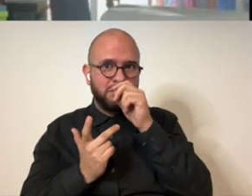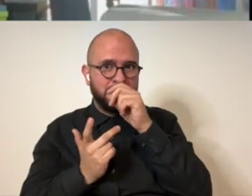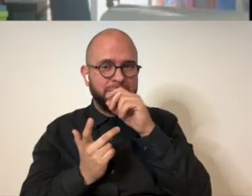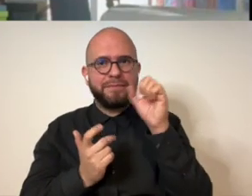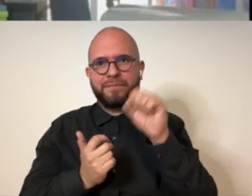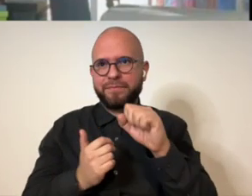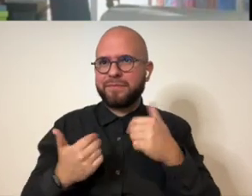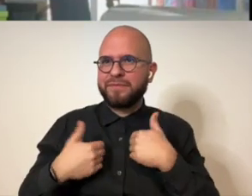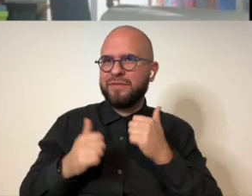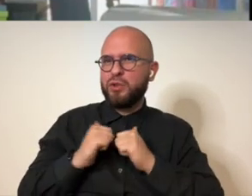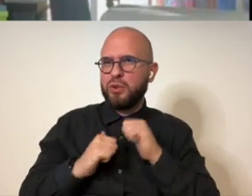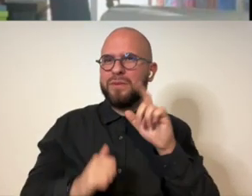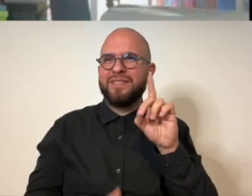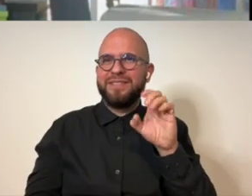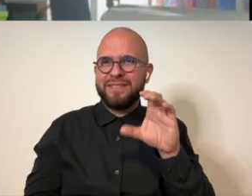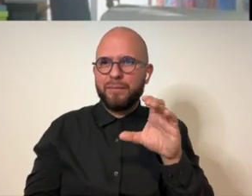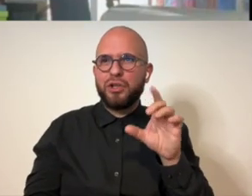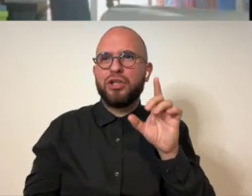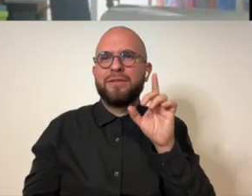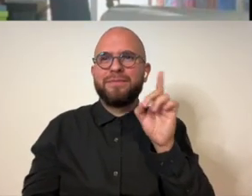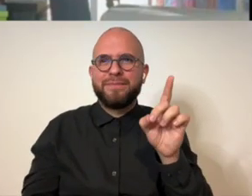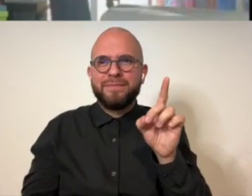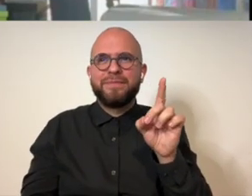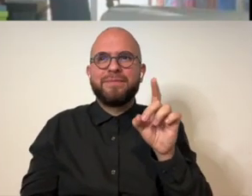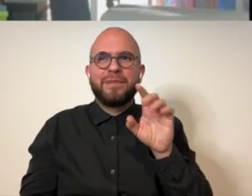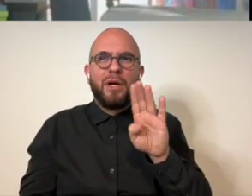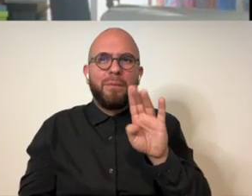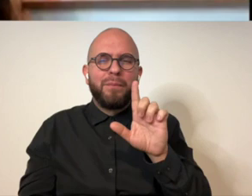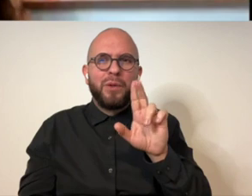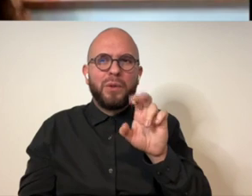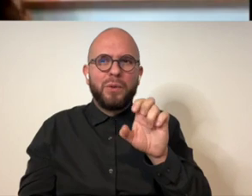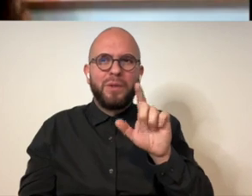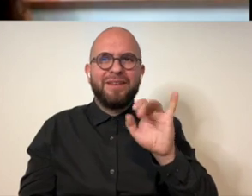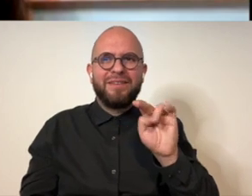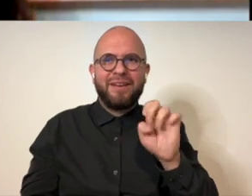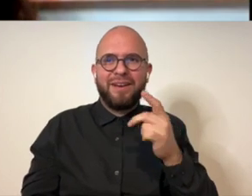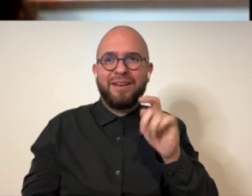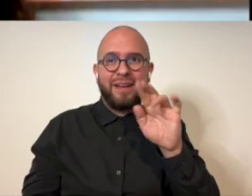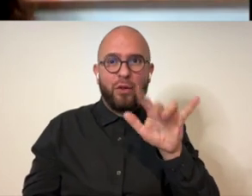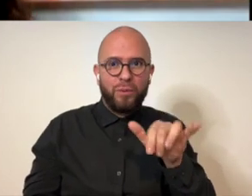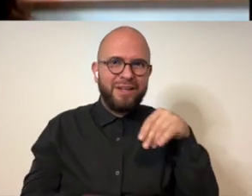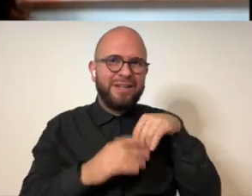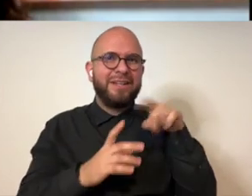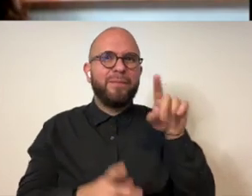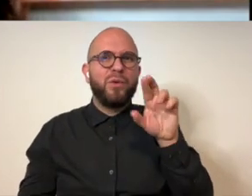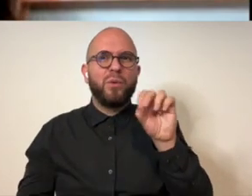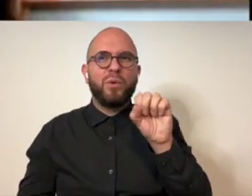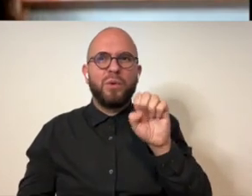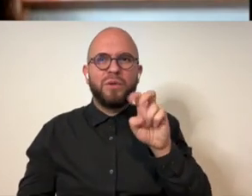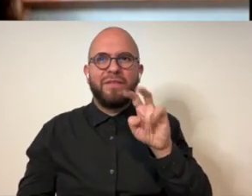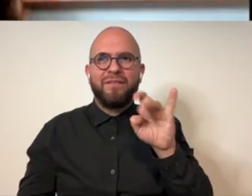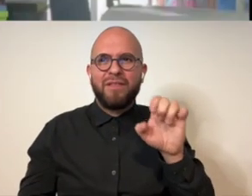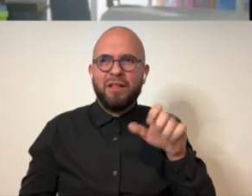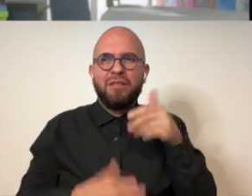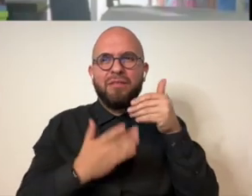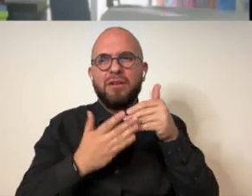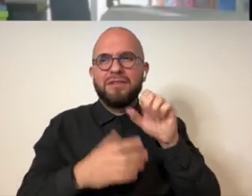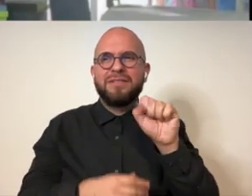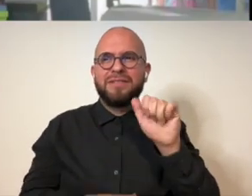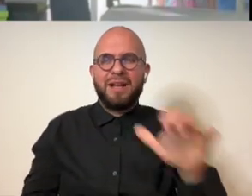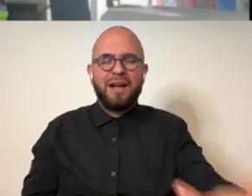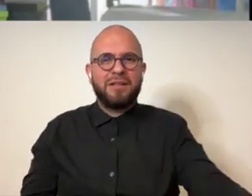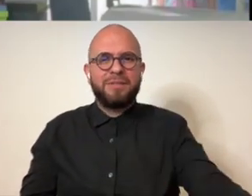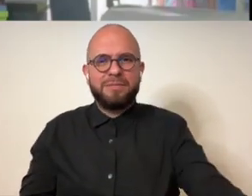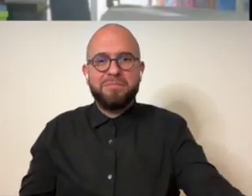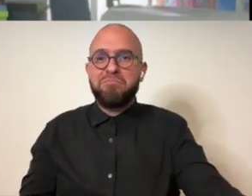blue line gallery in roseville which is near sacramento nice it's uh 30 for 30 so it's artists making